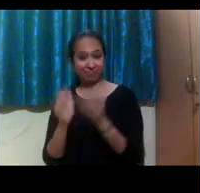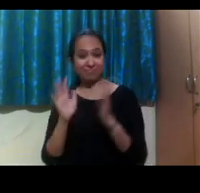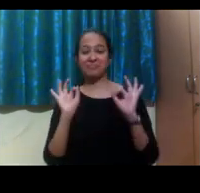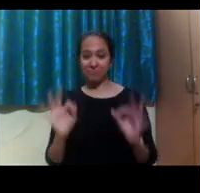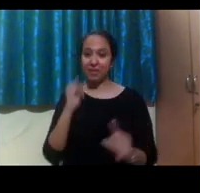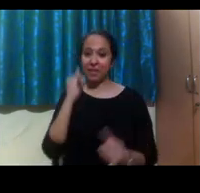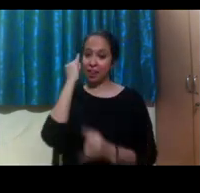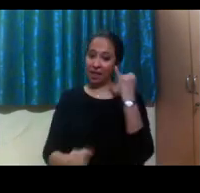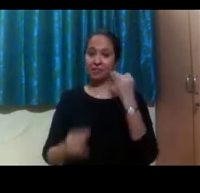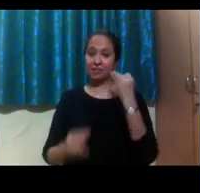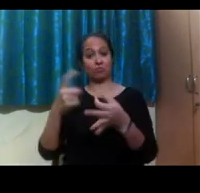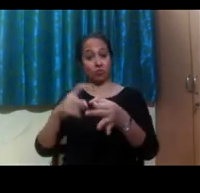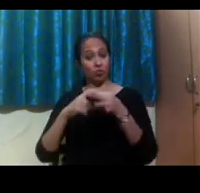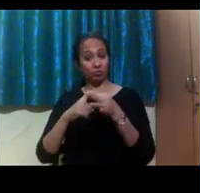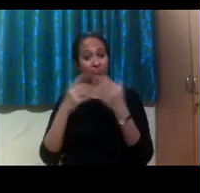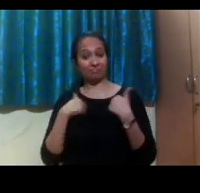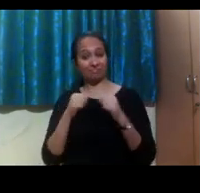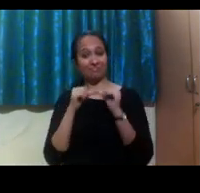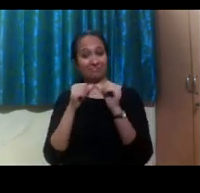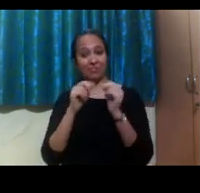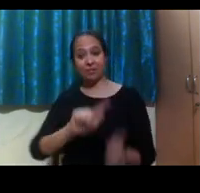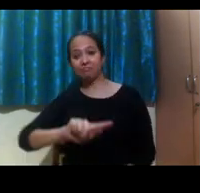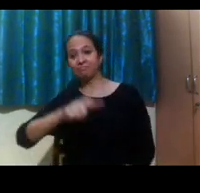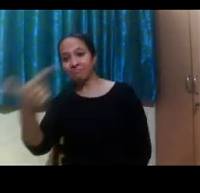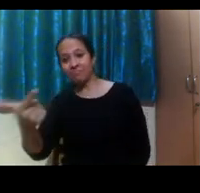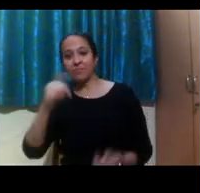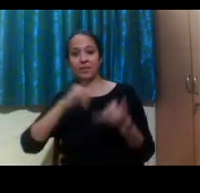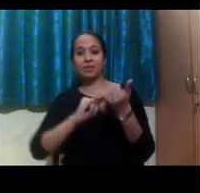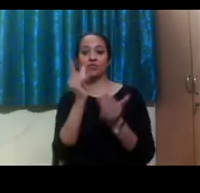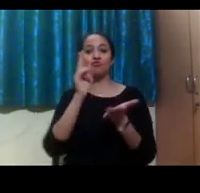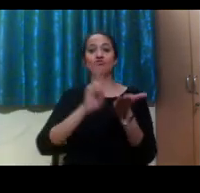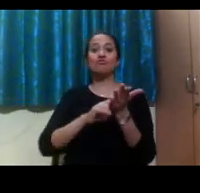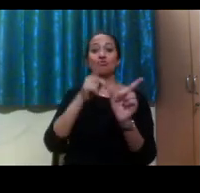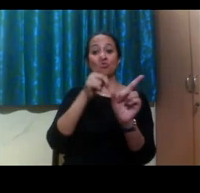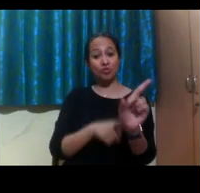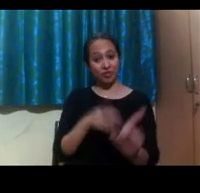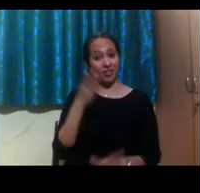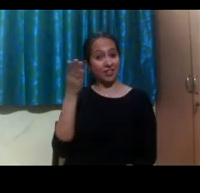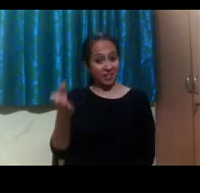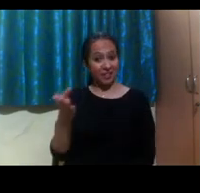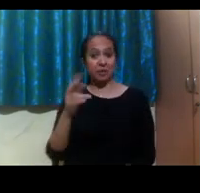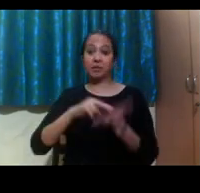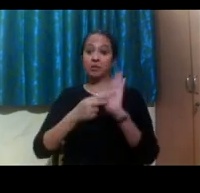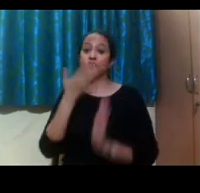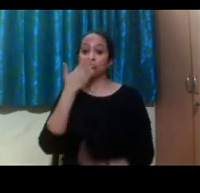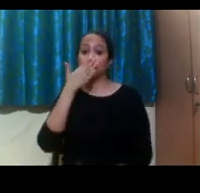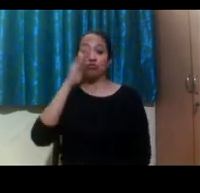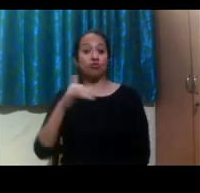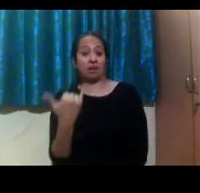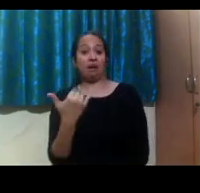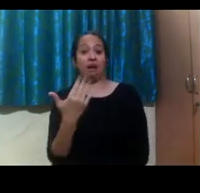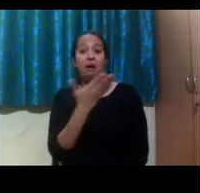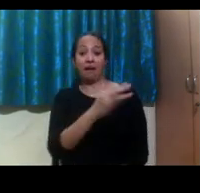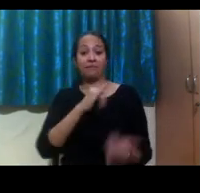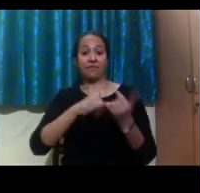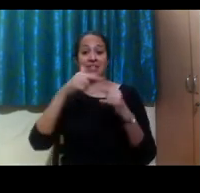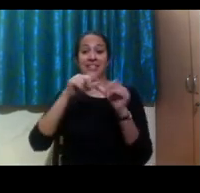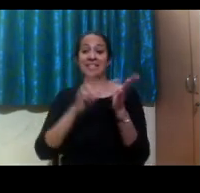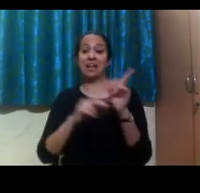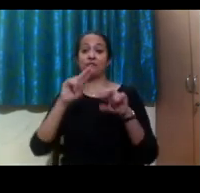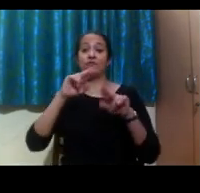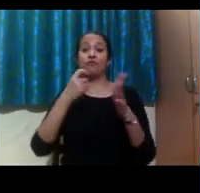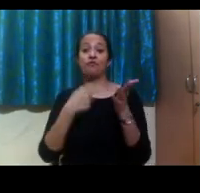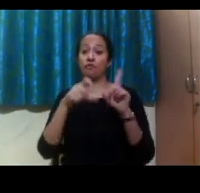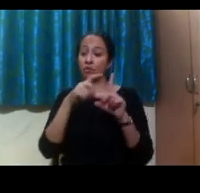end. So what I'm going to do is hand you over to Sunny. And so you can hear from him as a student here about their experience and how